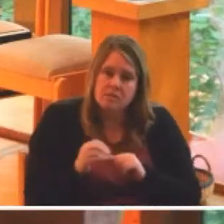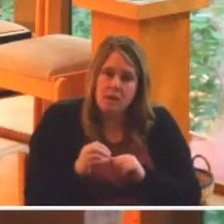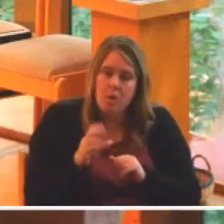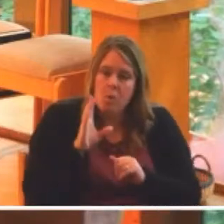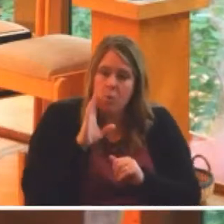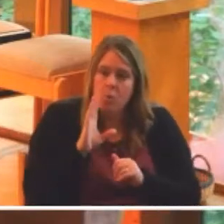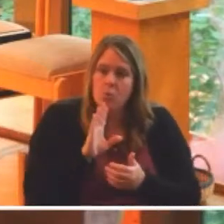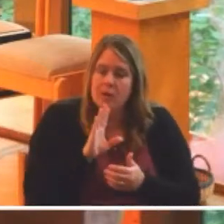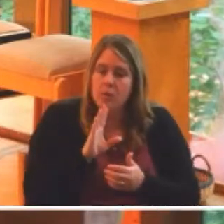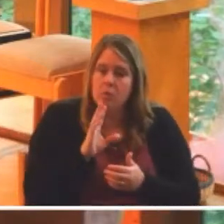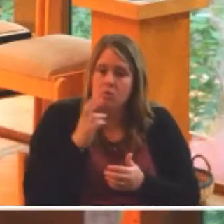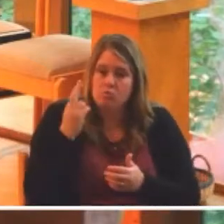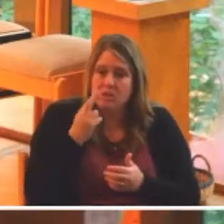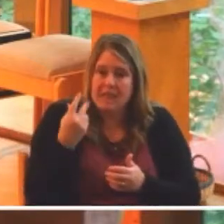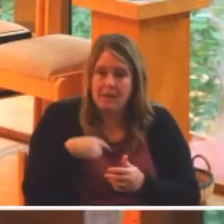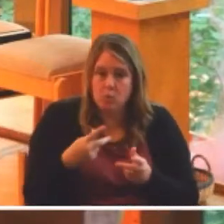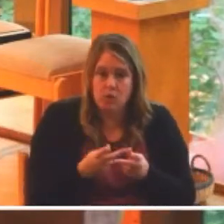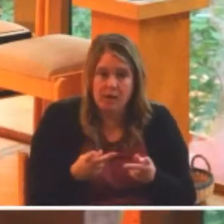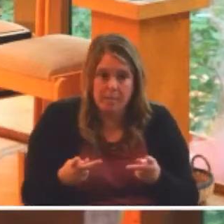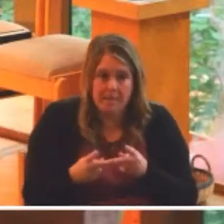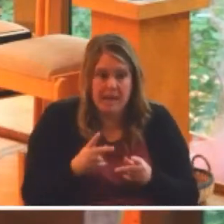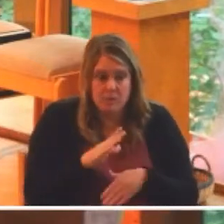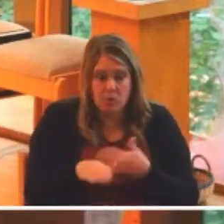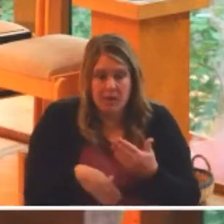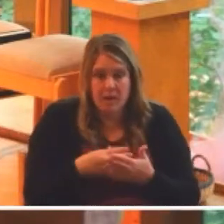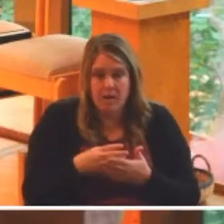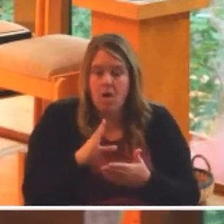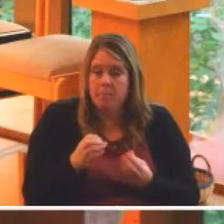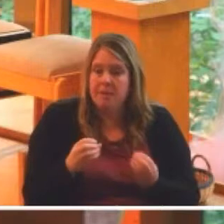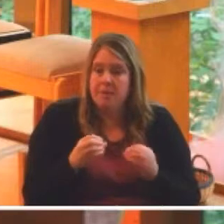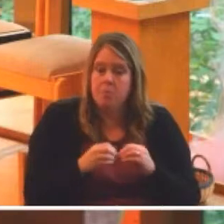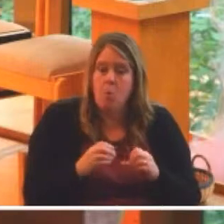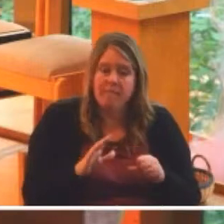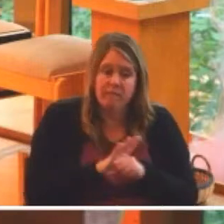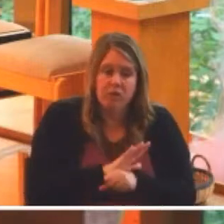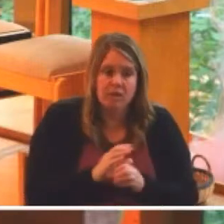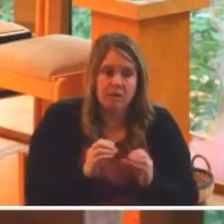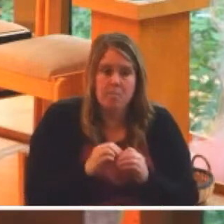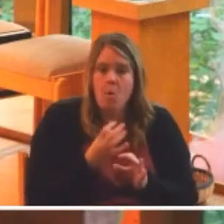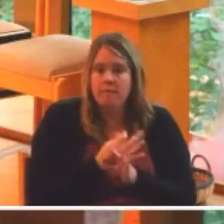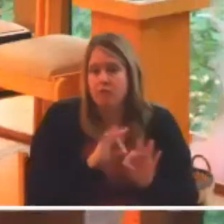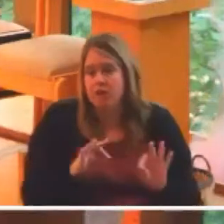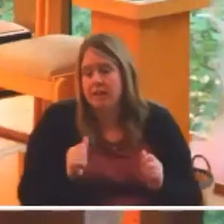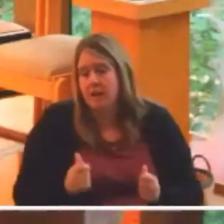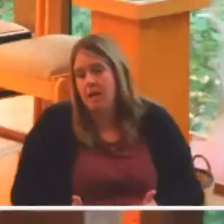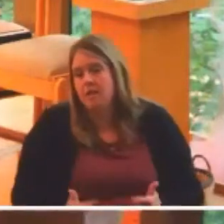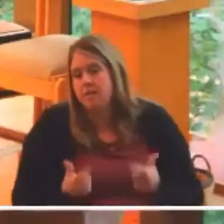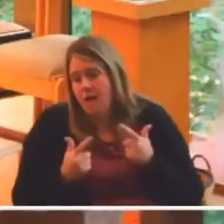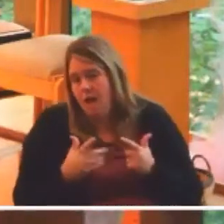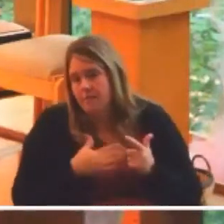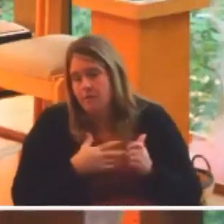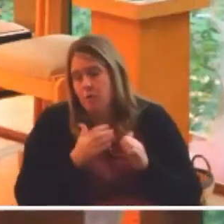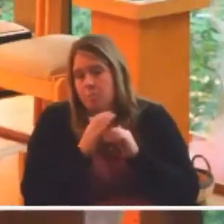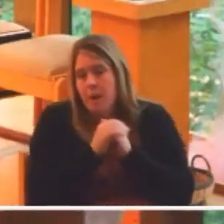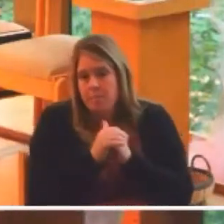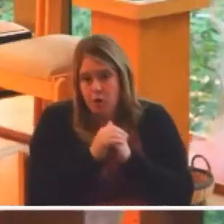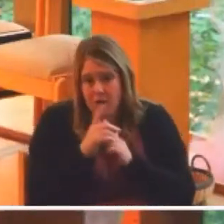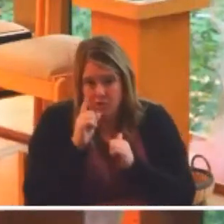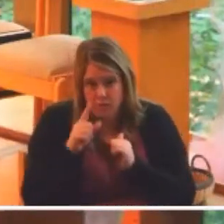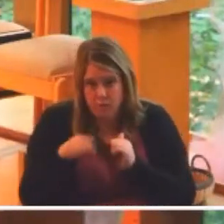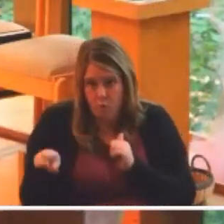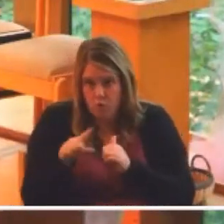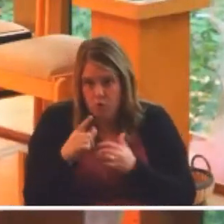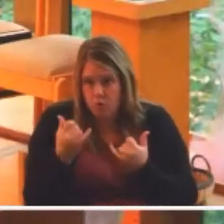where all of us can be more fully, more freely alive. So my prayers for you this day